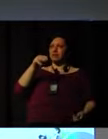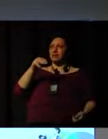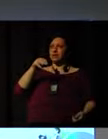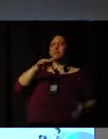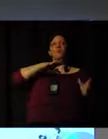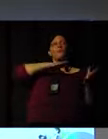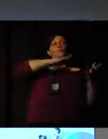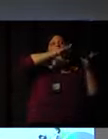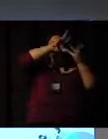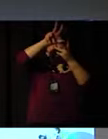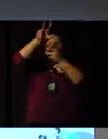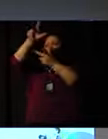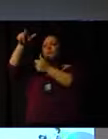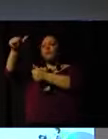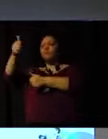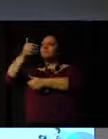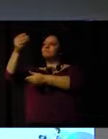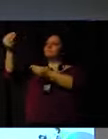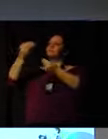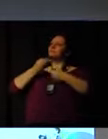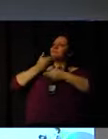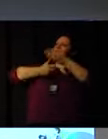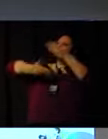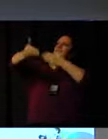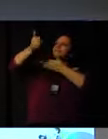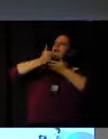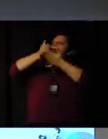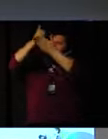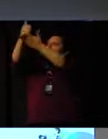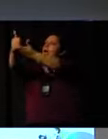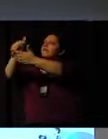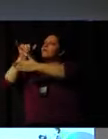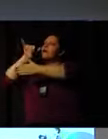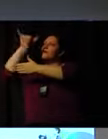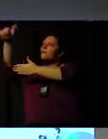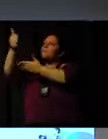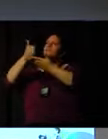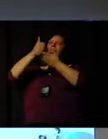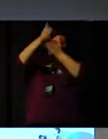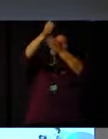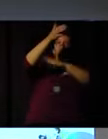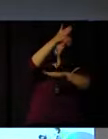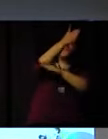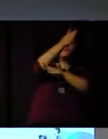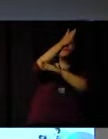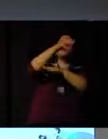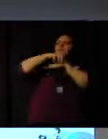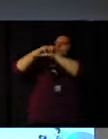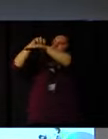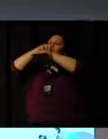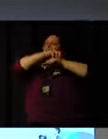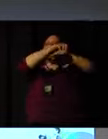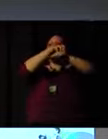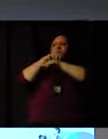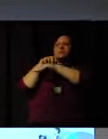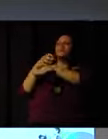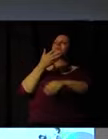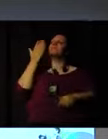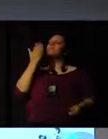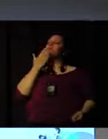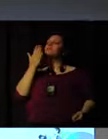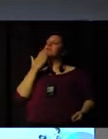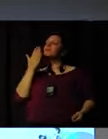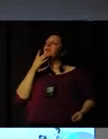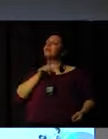the example I gave. They will work with the YMCAs from the world. They will see them at the airports, take them to